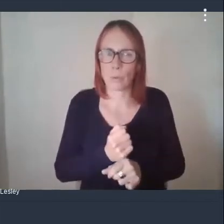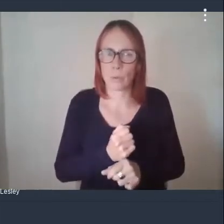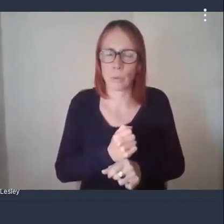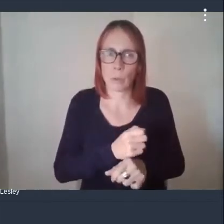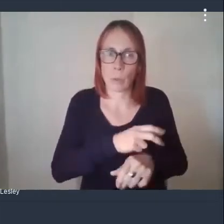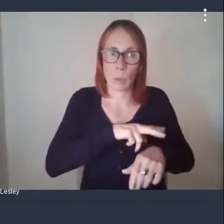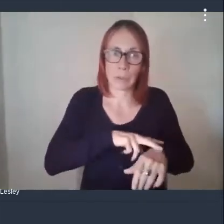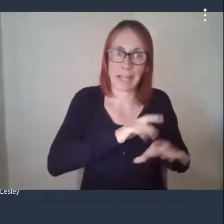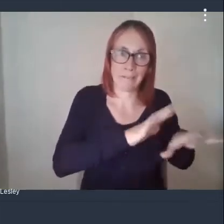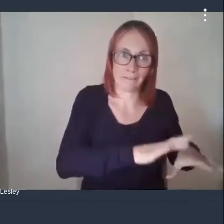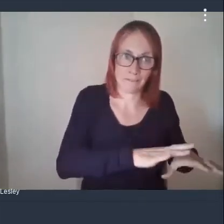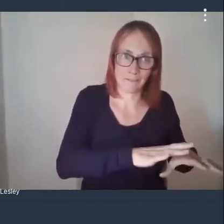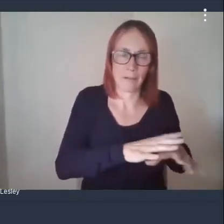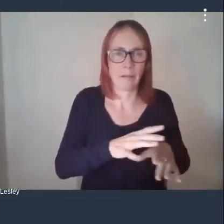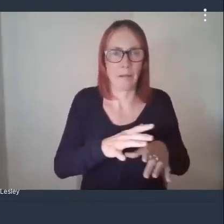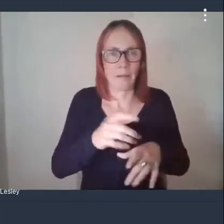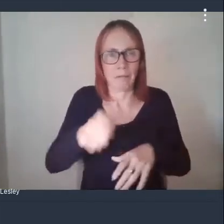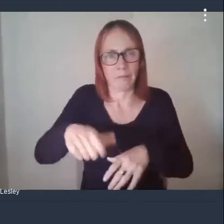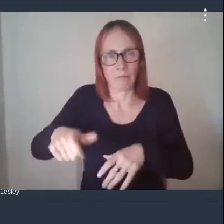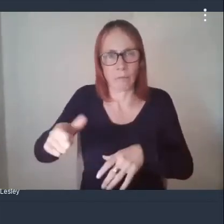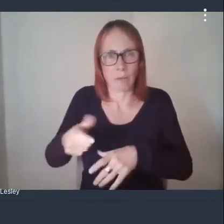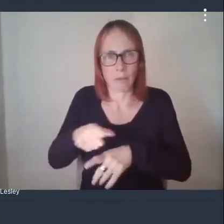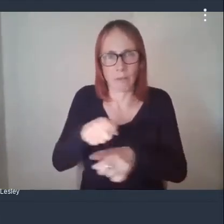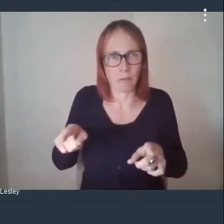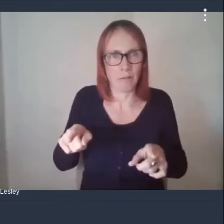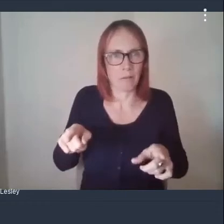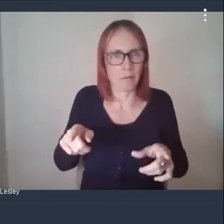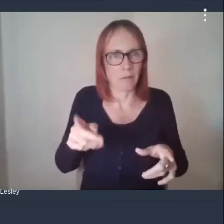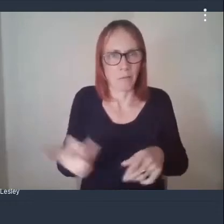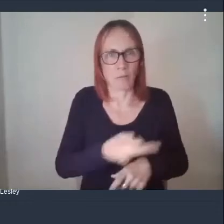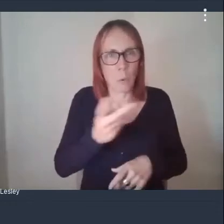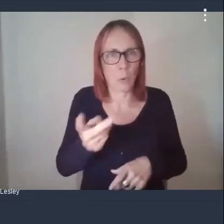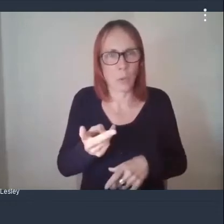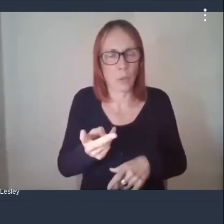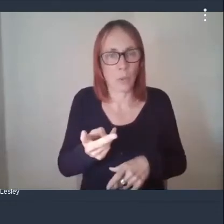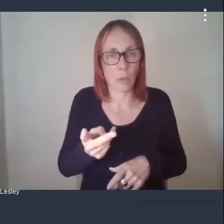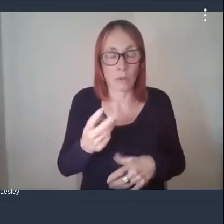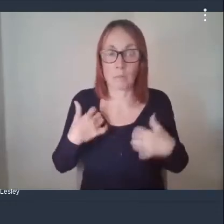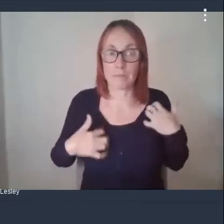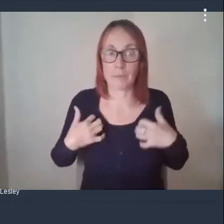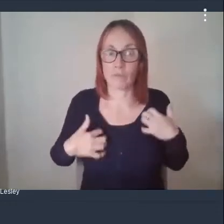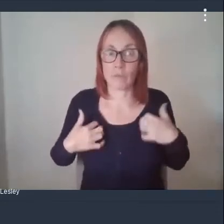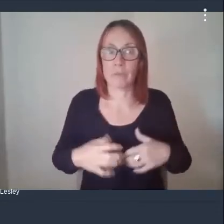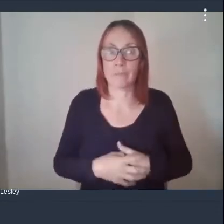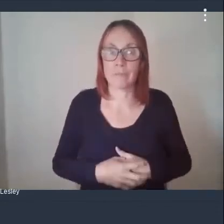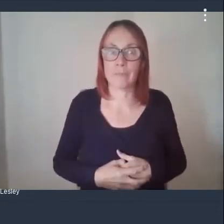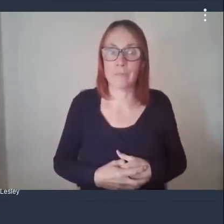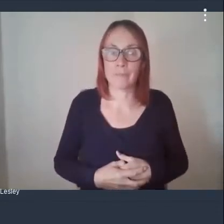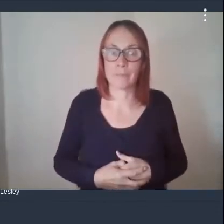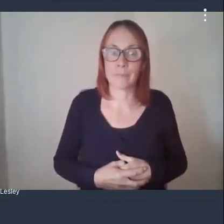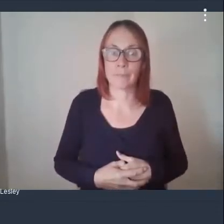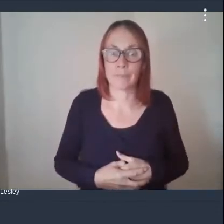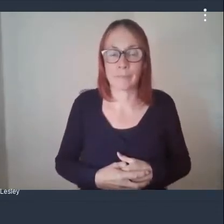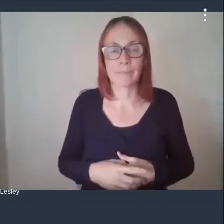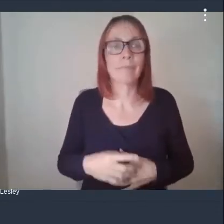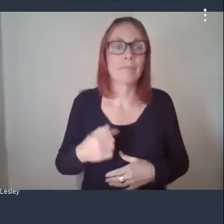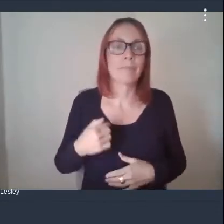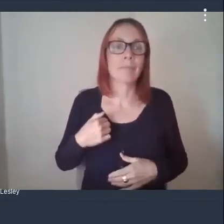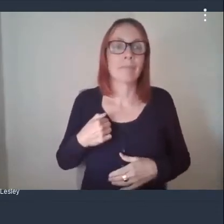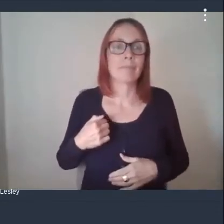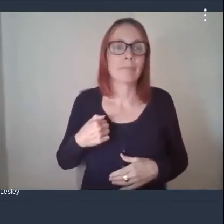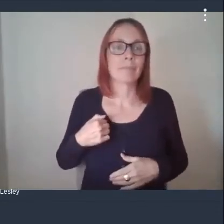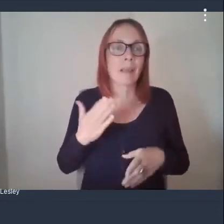organization but also the individuals themselves so it's really good to hear about that um i mean i i was on an employability